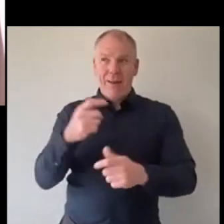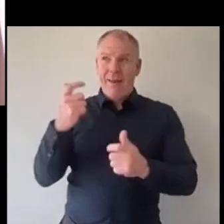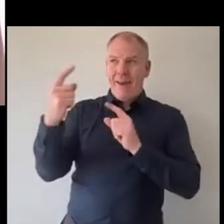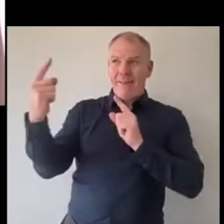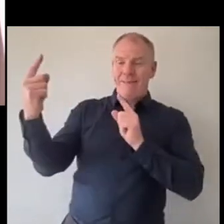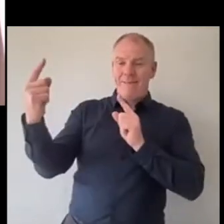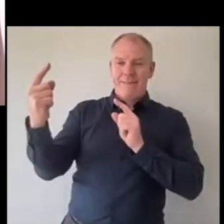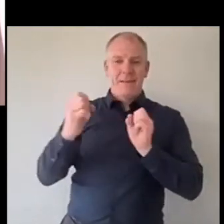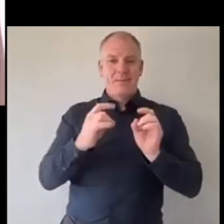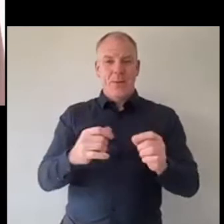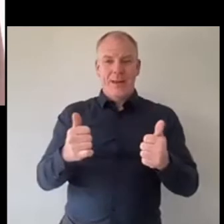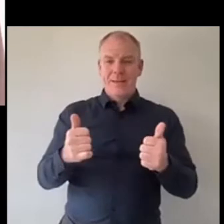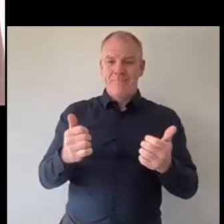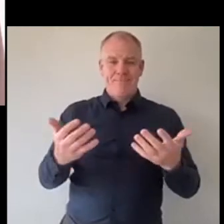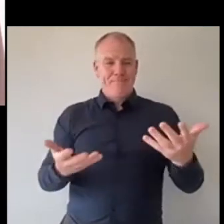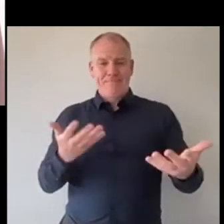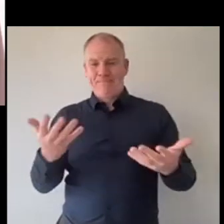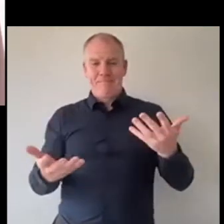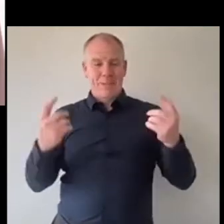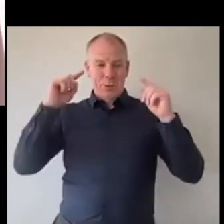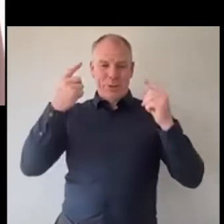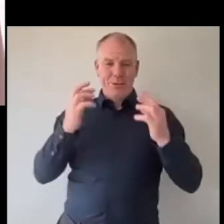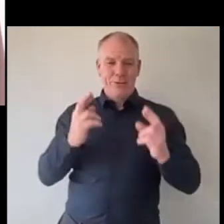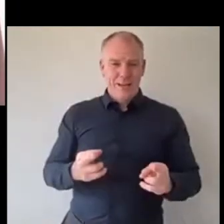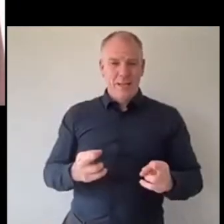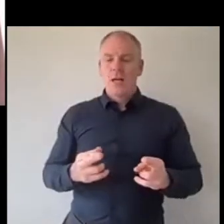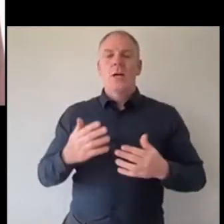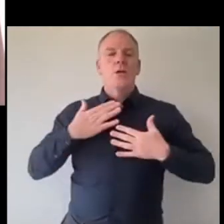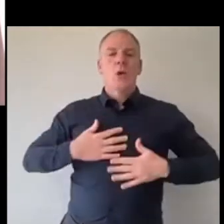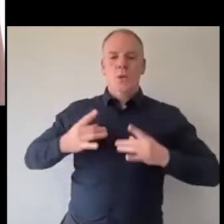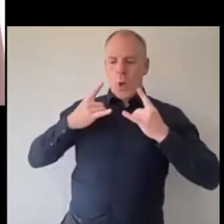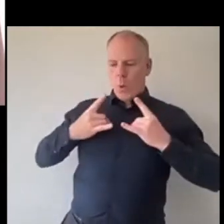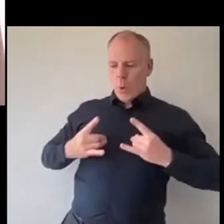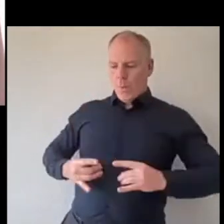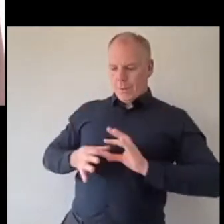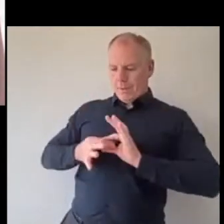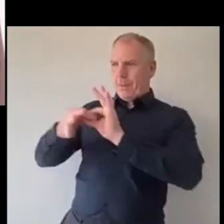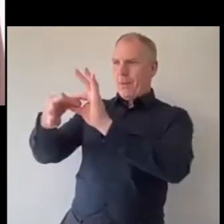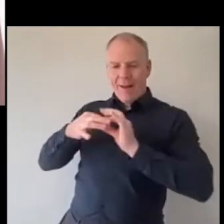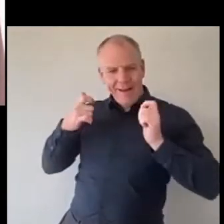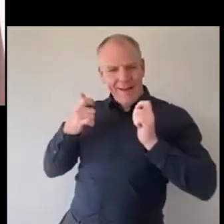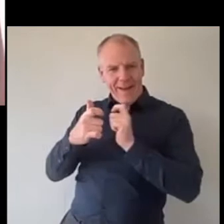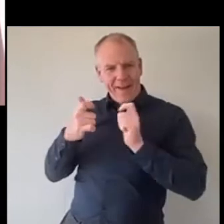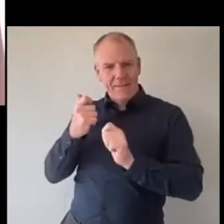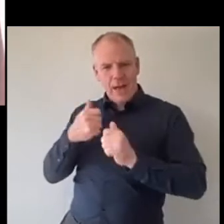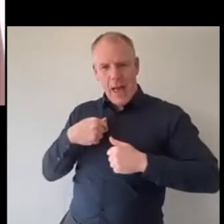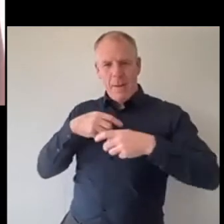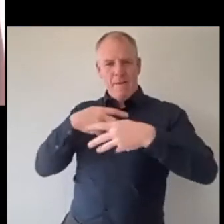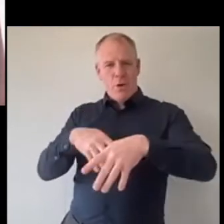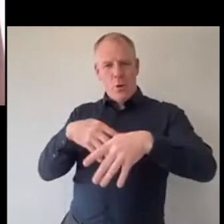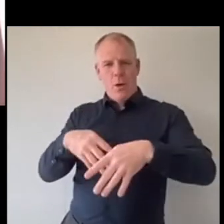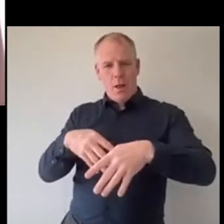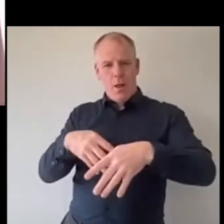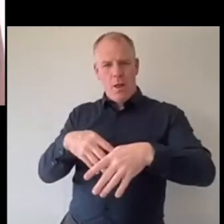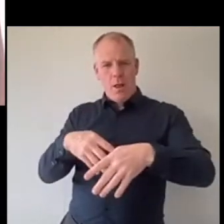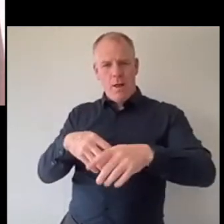and he went this is crazy and it was just pure humanity we laughed like it was just I'm at a funeral with